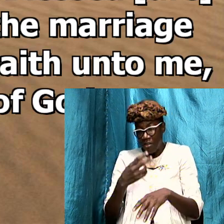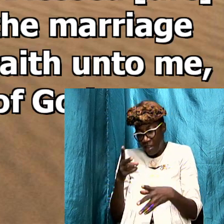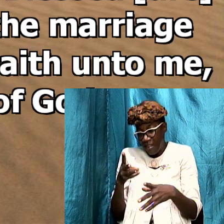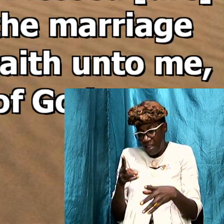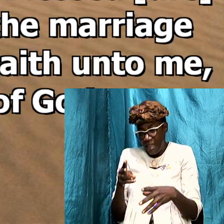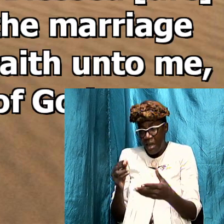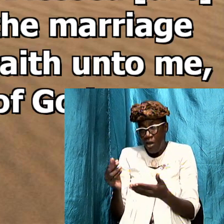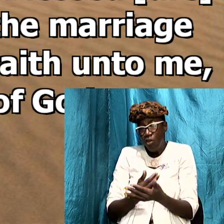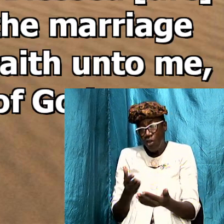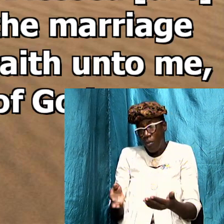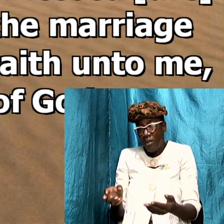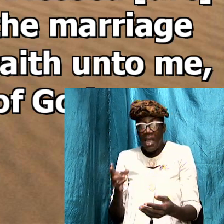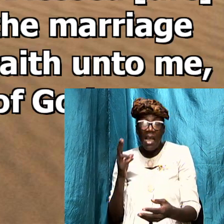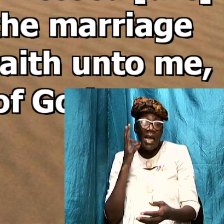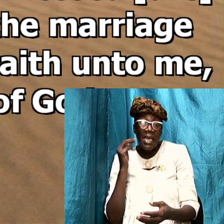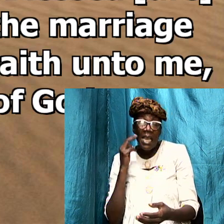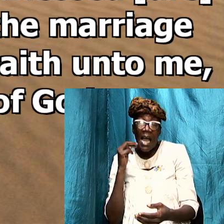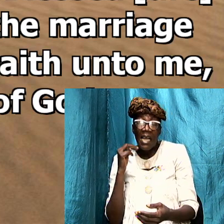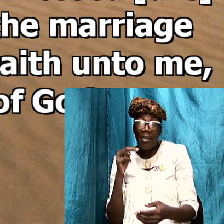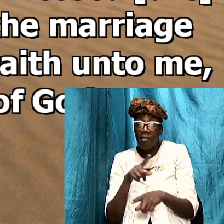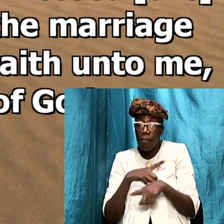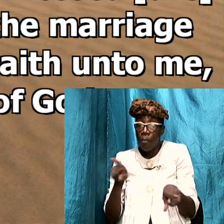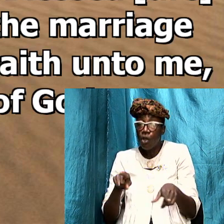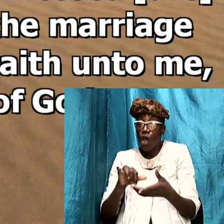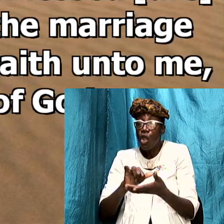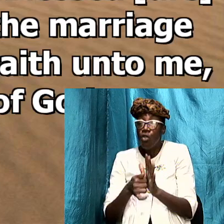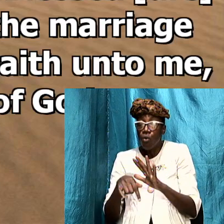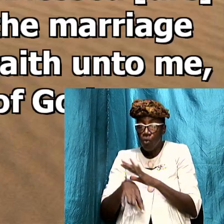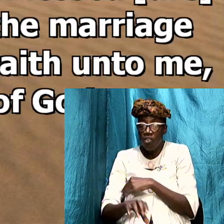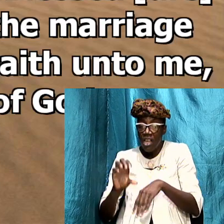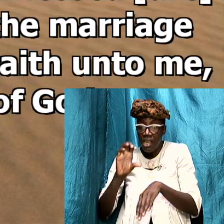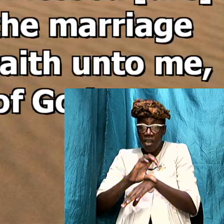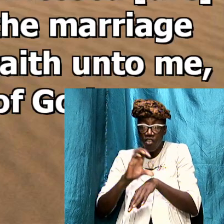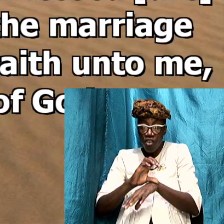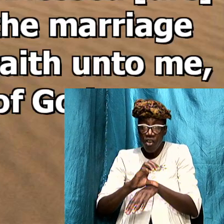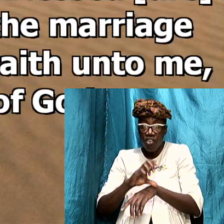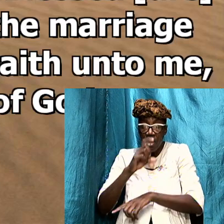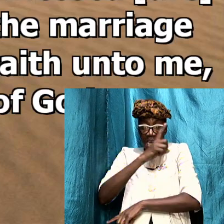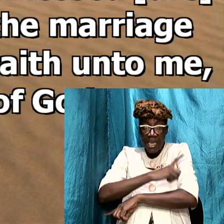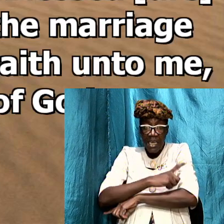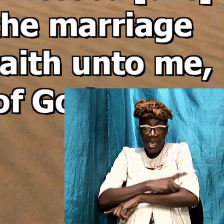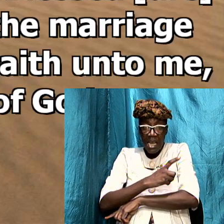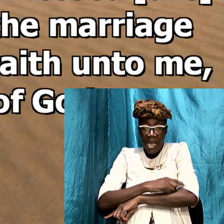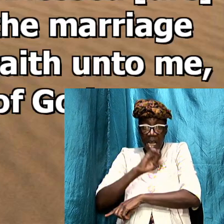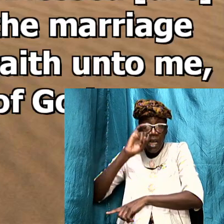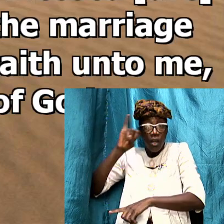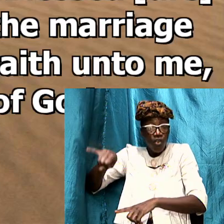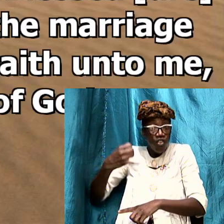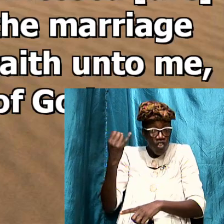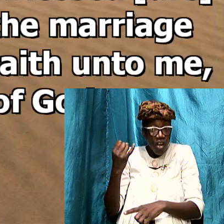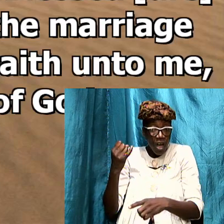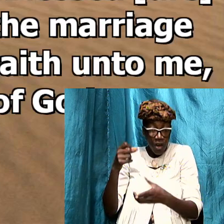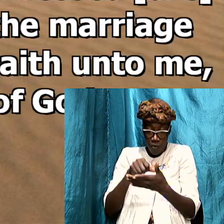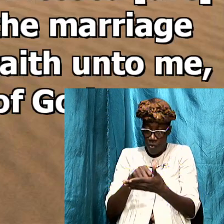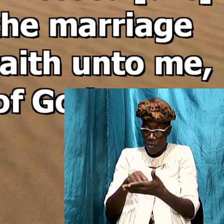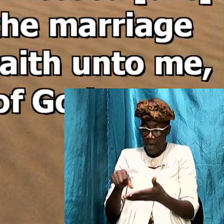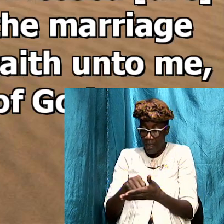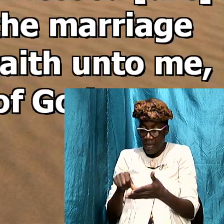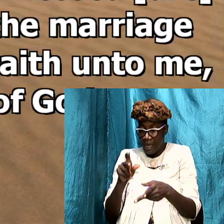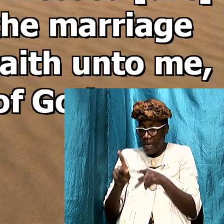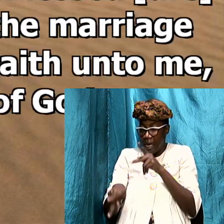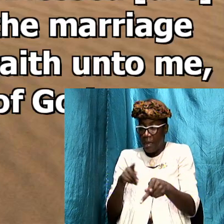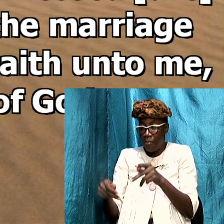makes no sense but those in the church in the day that John was in when he was writing and the people were being